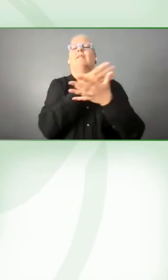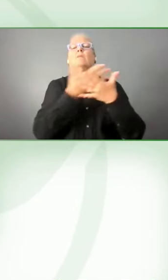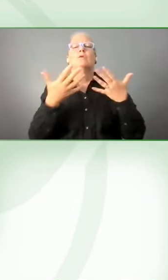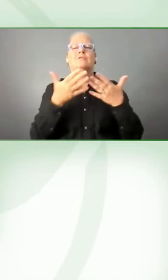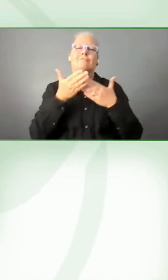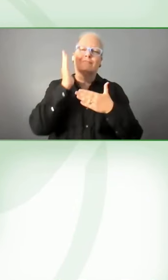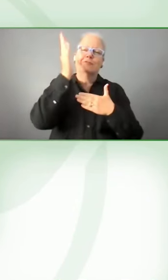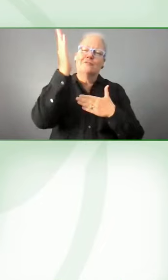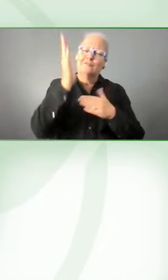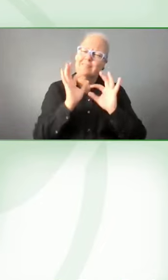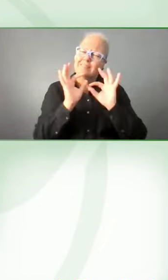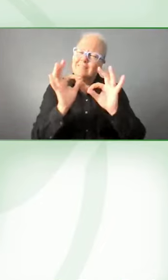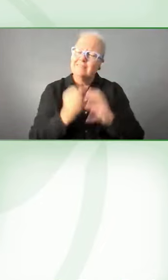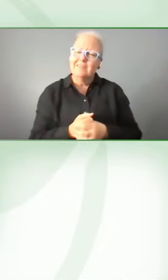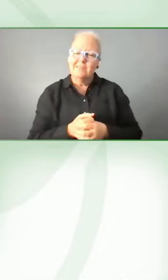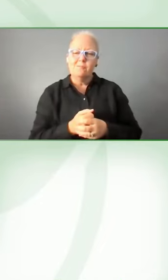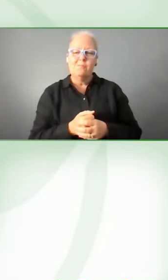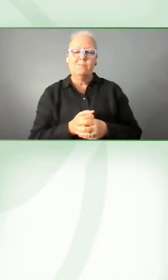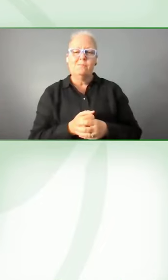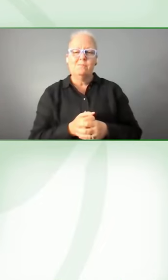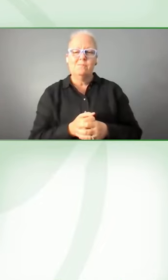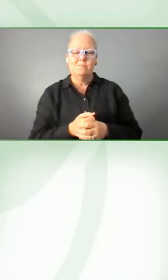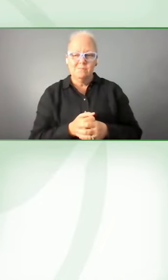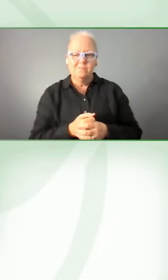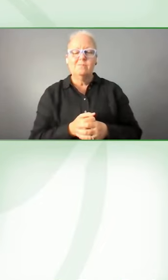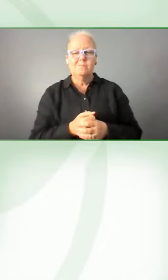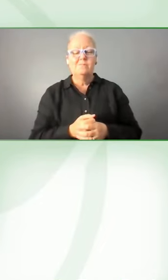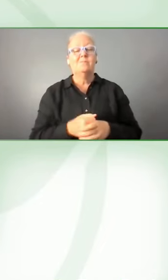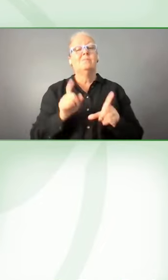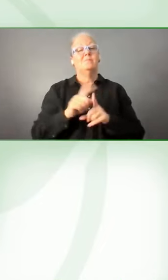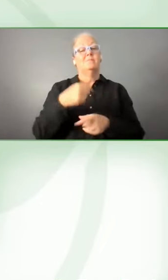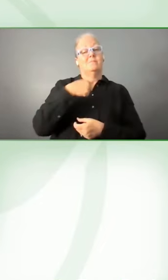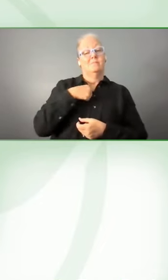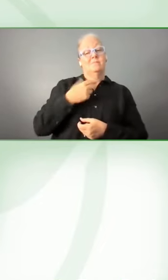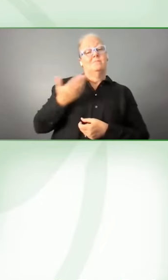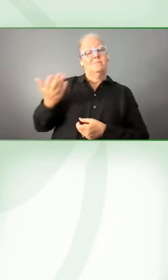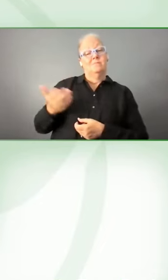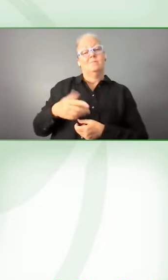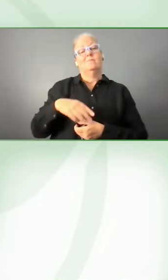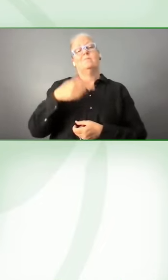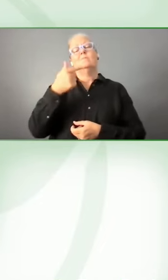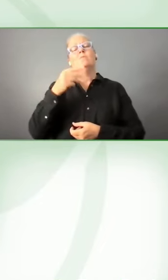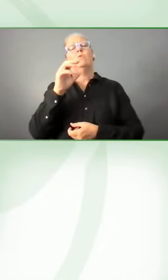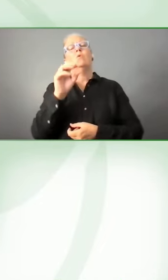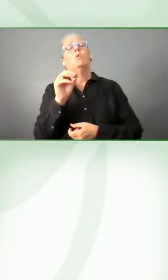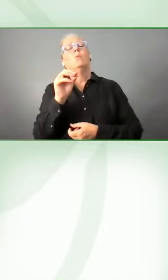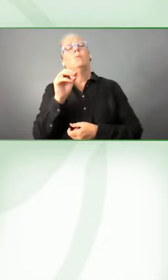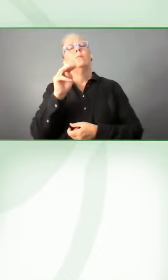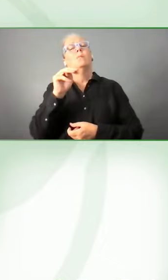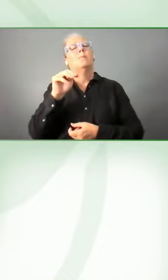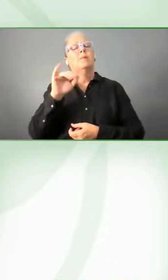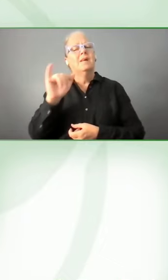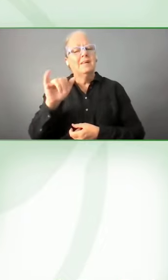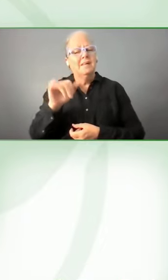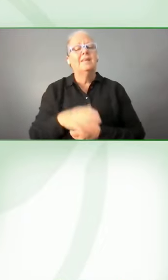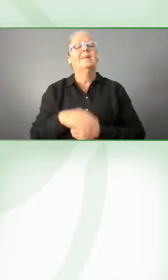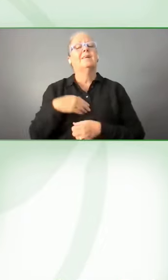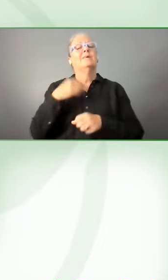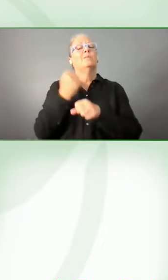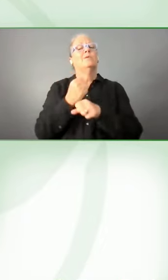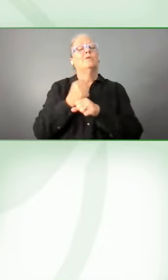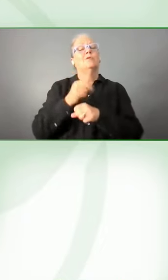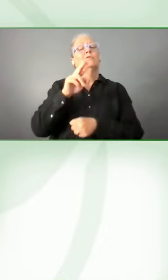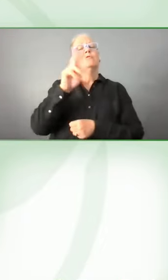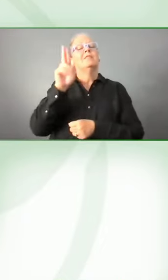Yes. As Tommy and I, we work at Rochester Institute of Technology, as I mentioned, and we actually have